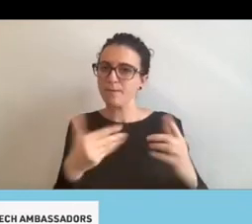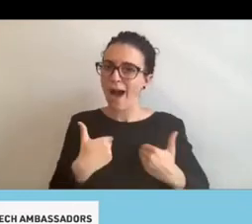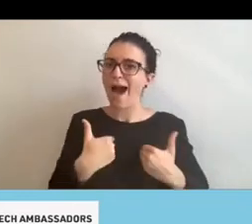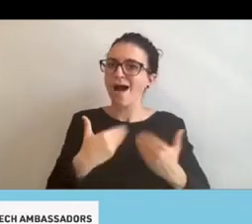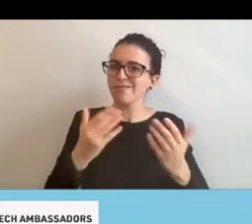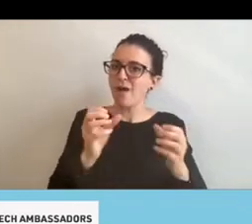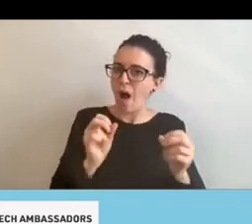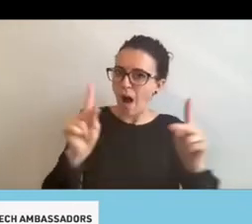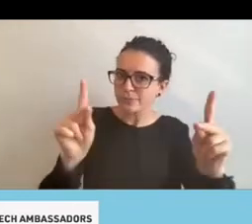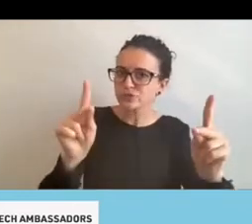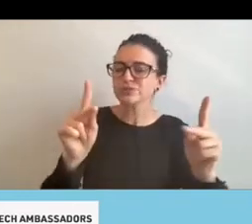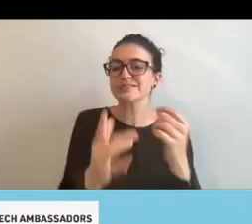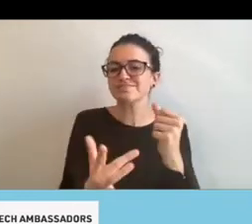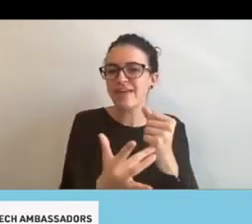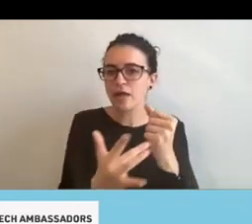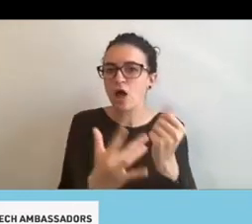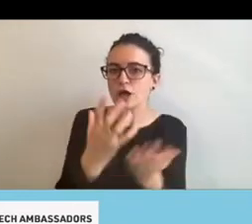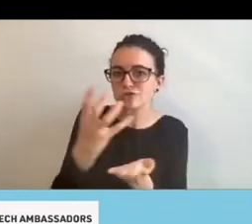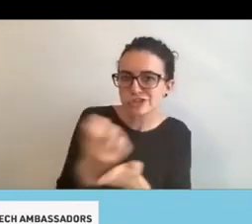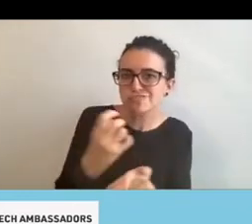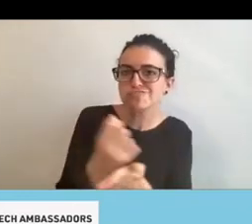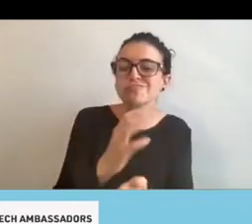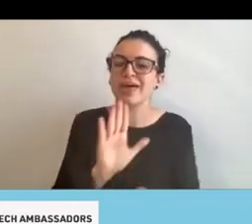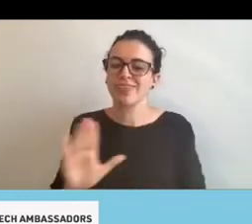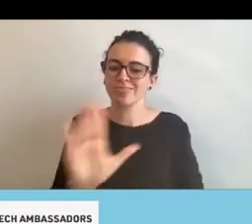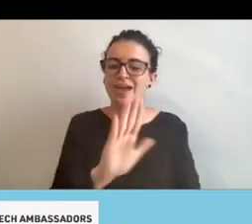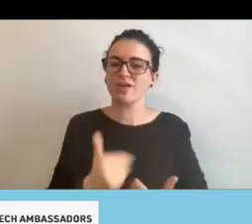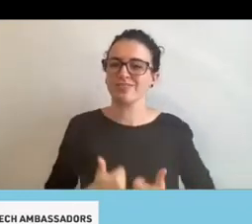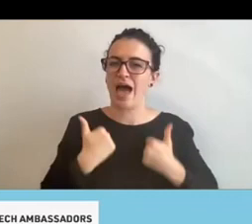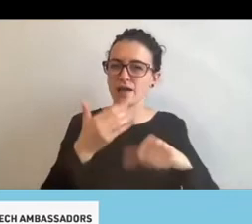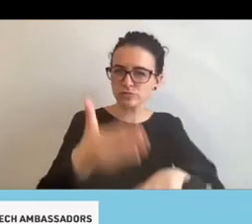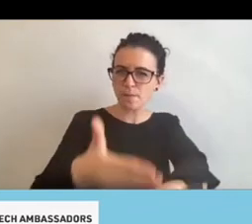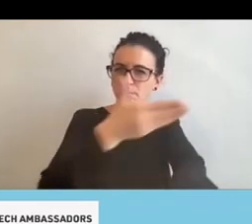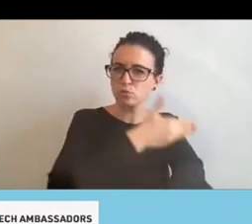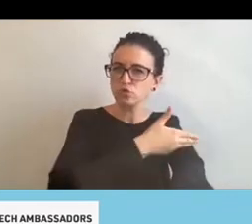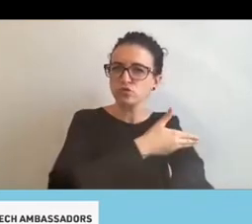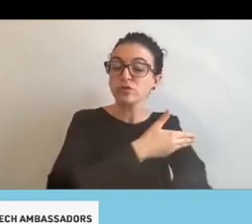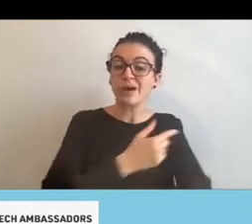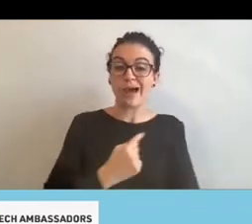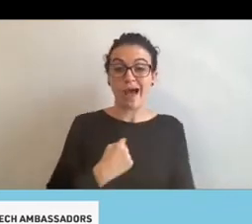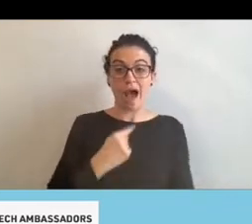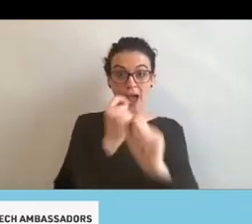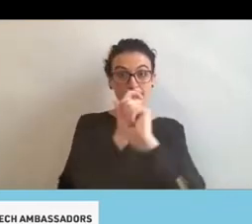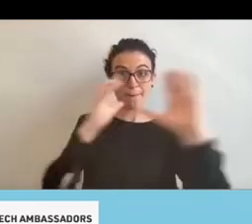to better their lives. So, I see the program continuing.